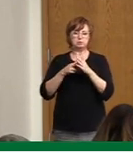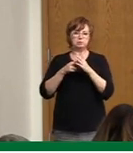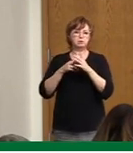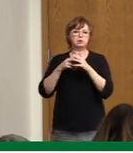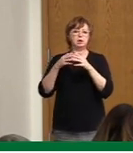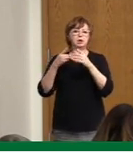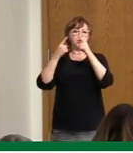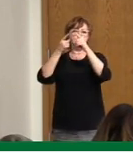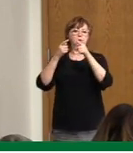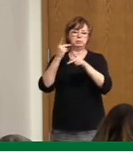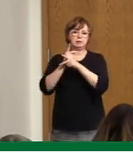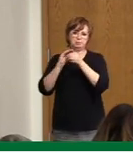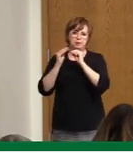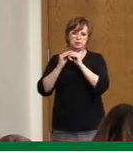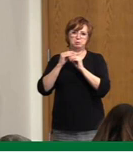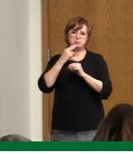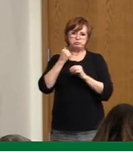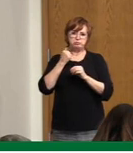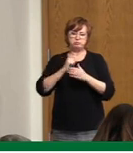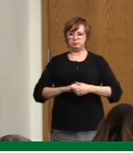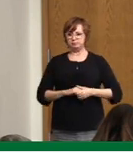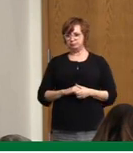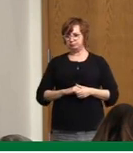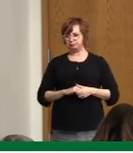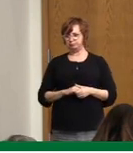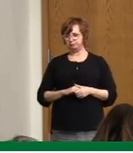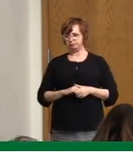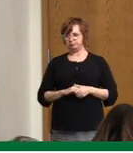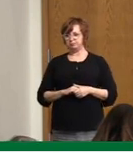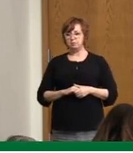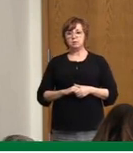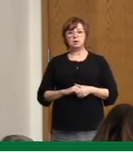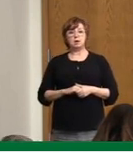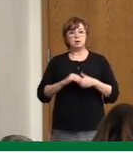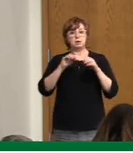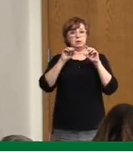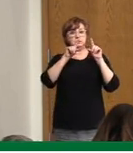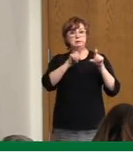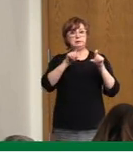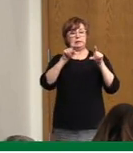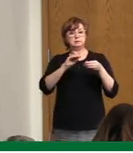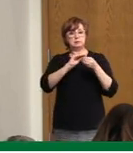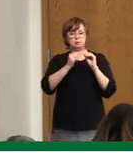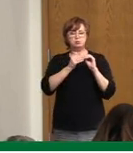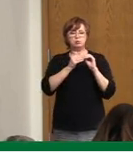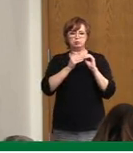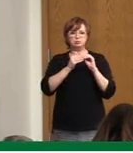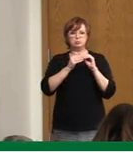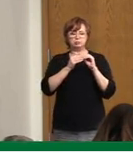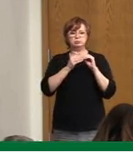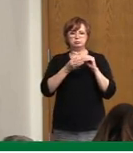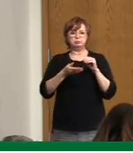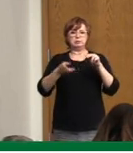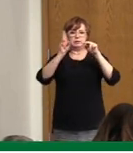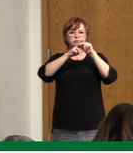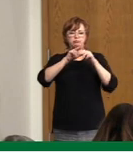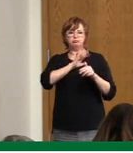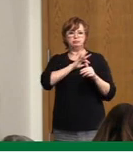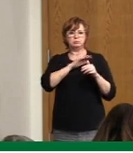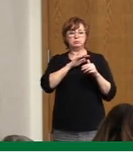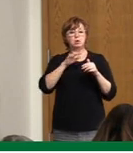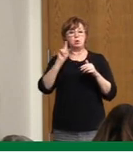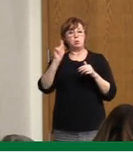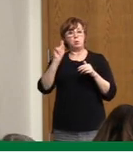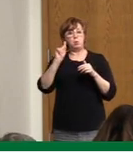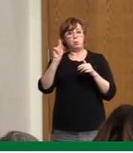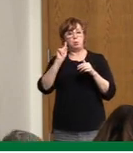Our testing numbers continue to rise and remain strong throughout Saskatchewan, and today there's announced drive-through testing in Prince Albert, so